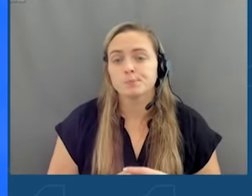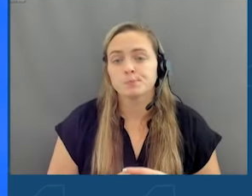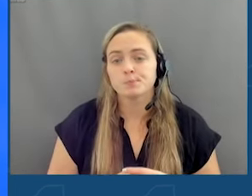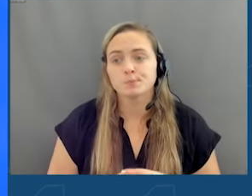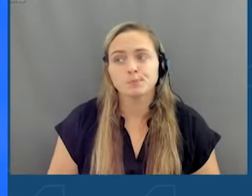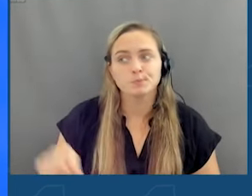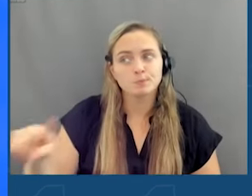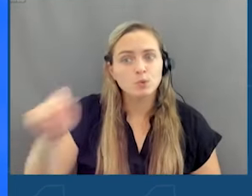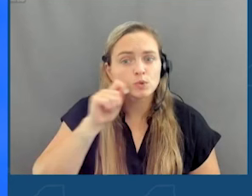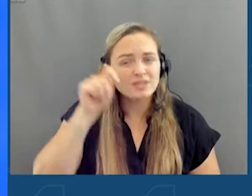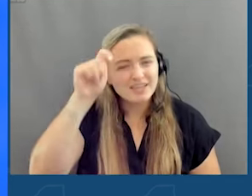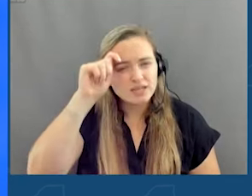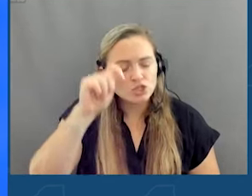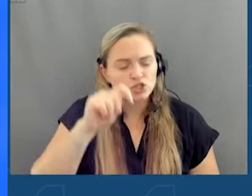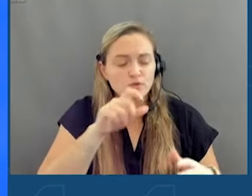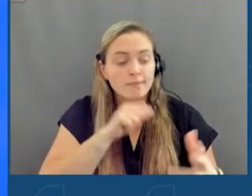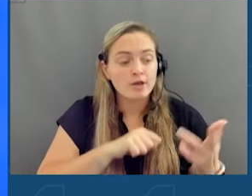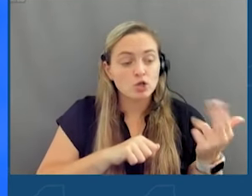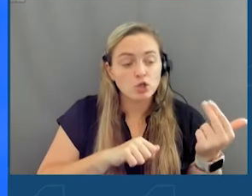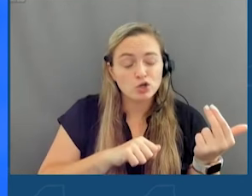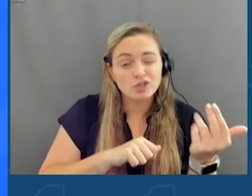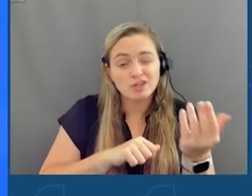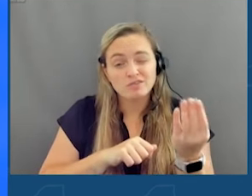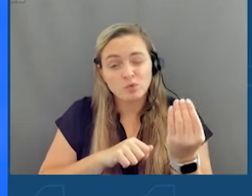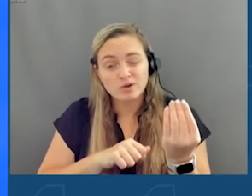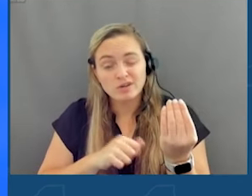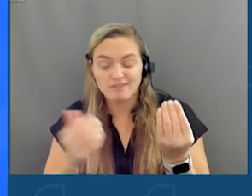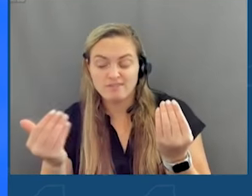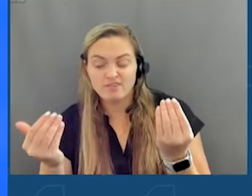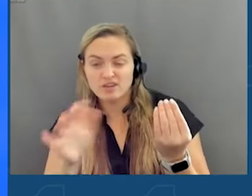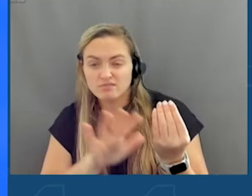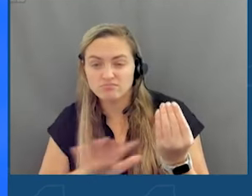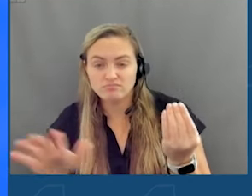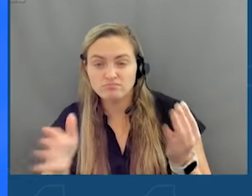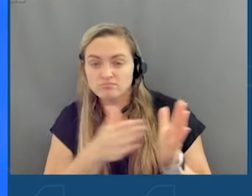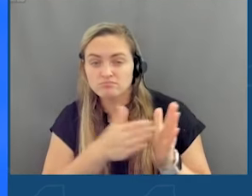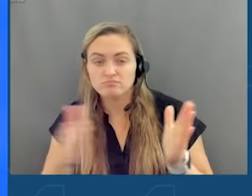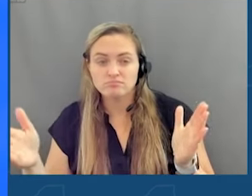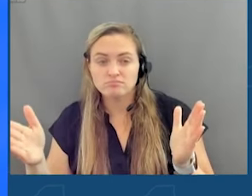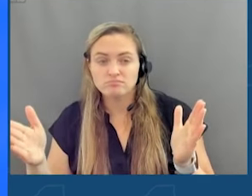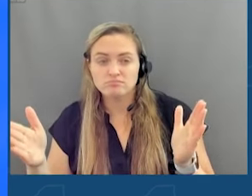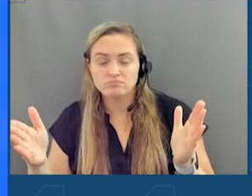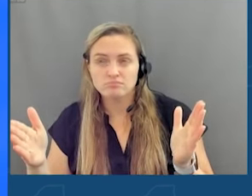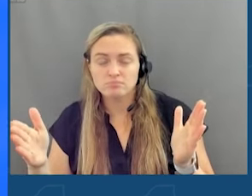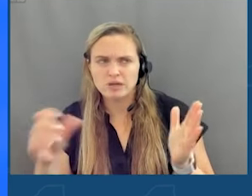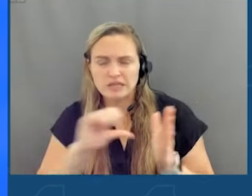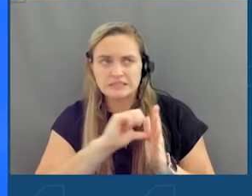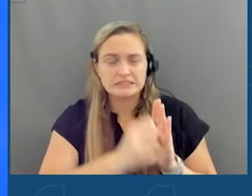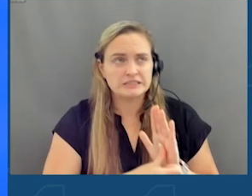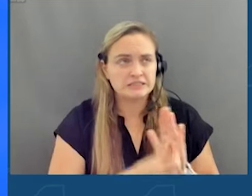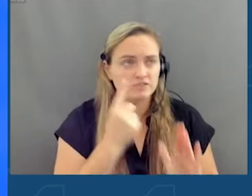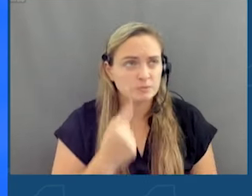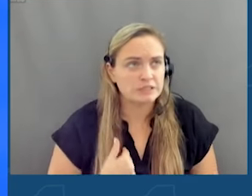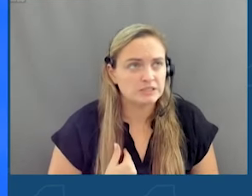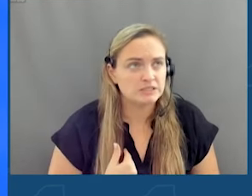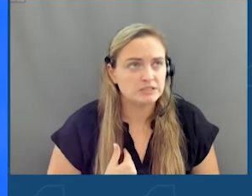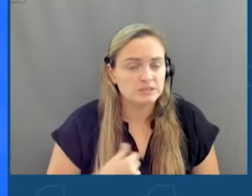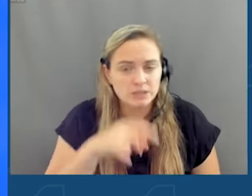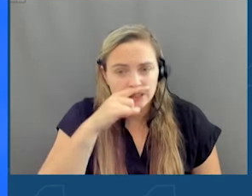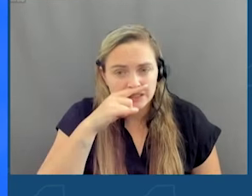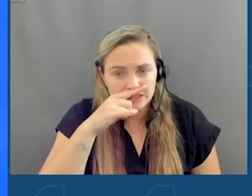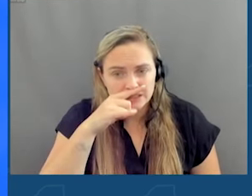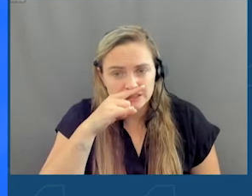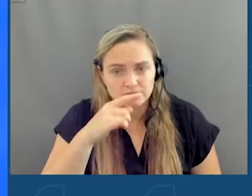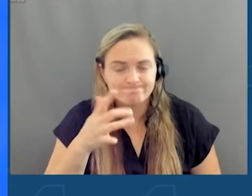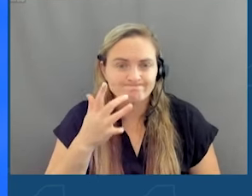teenagers ranging from 13, 14, and 15 put a spotlight in my mind that our kids are desperate